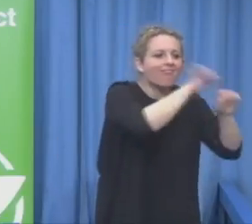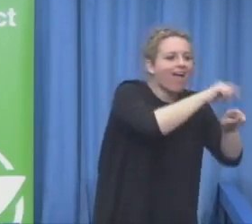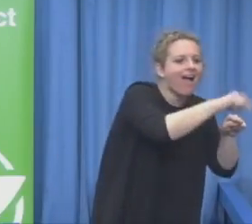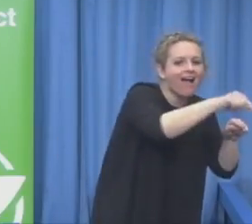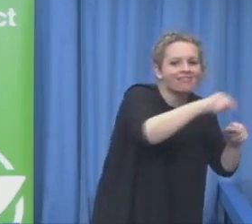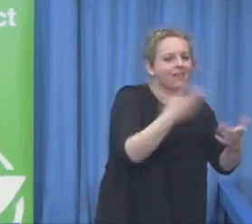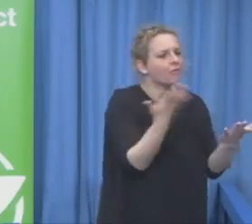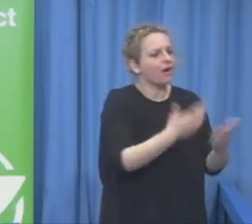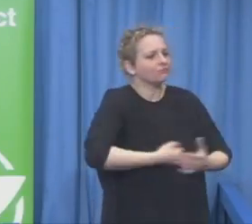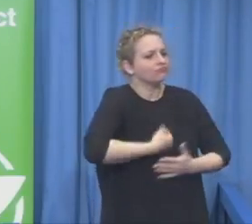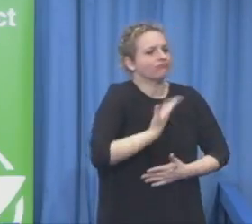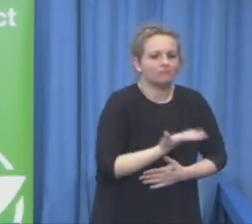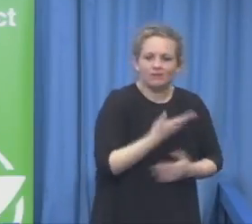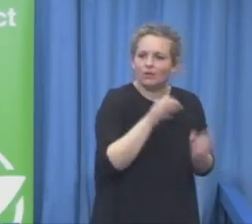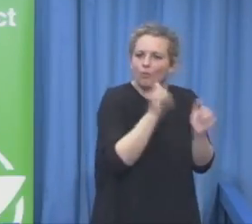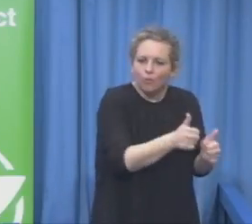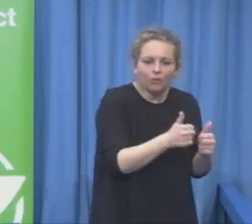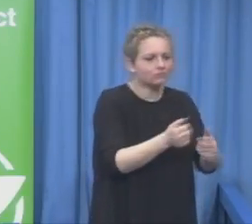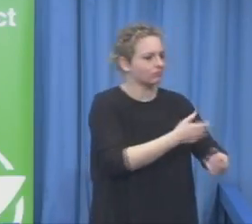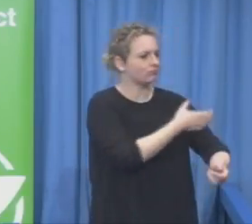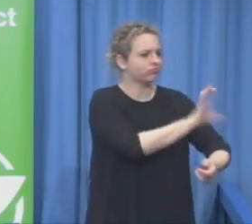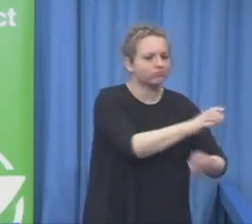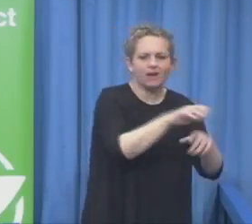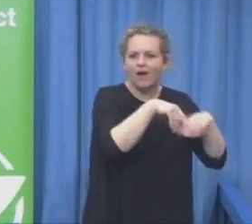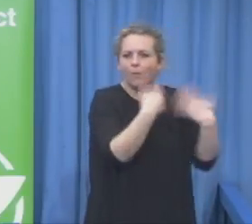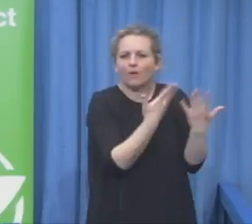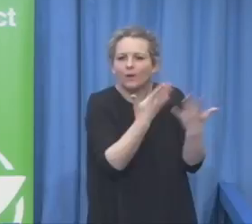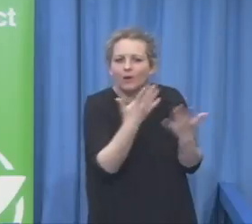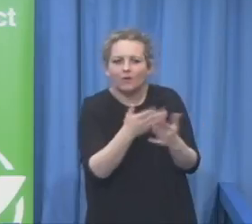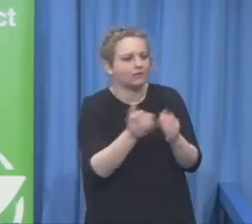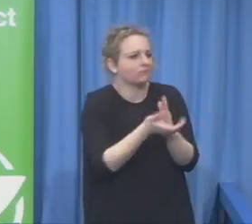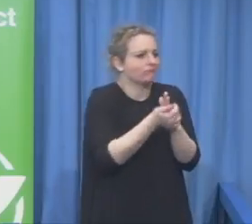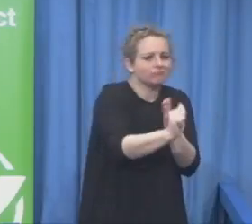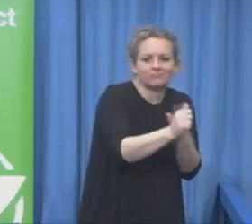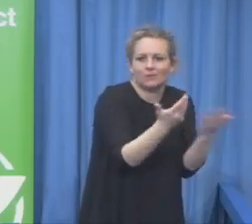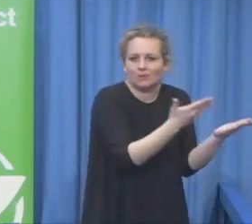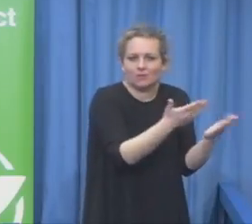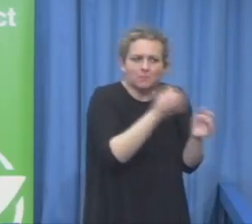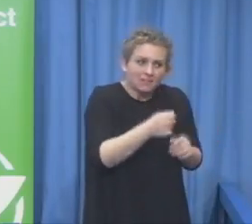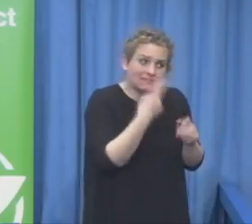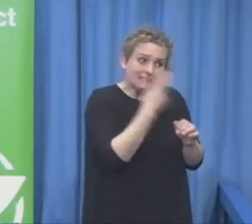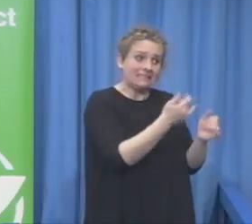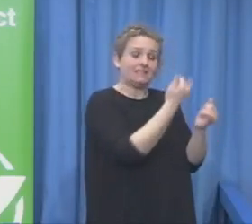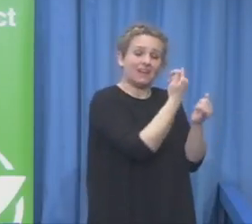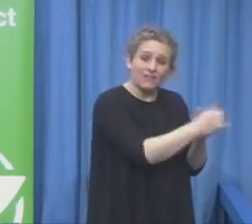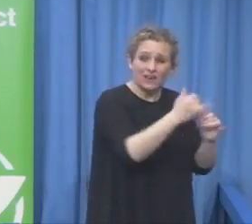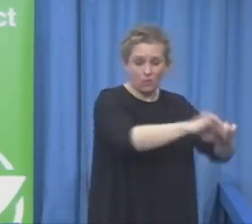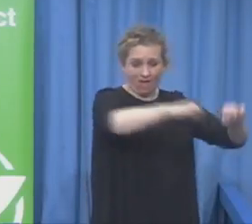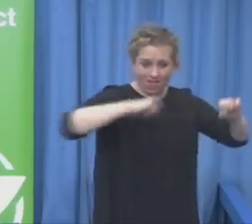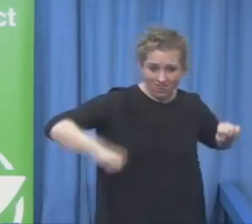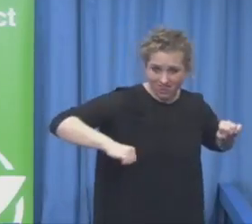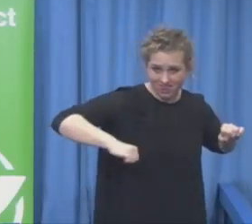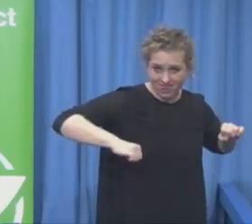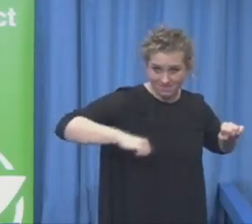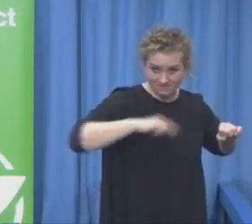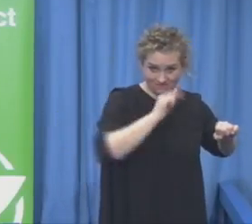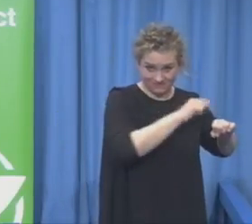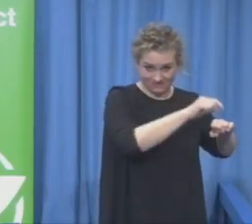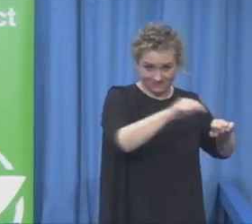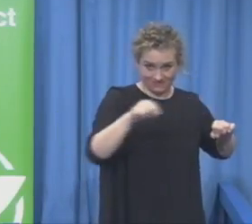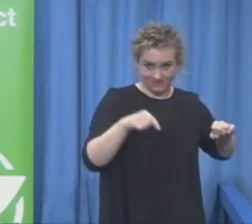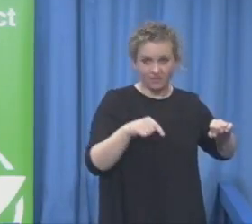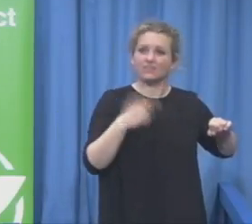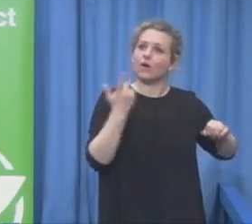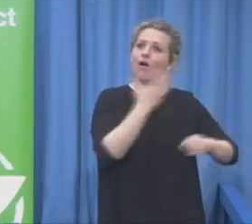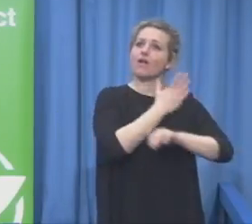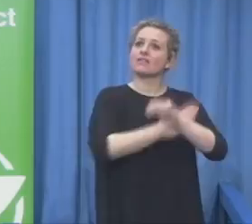We should forget it as we have already agreed on the first day here. Great. Thanks so much. Jim or Jamal, have either